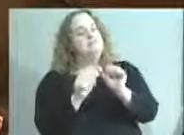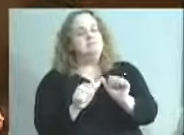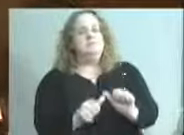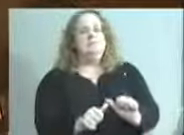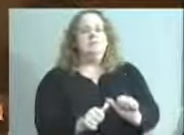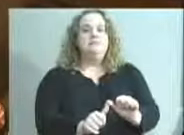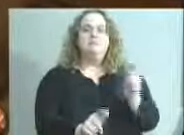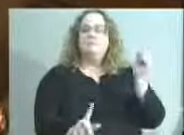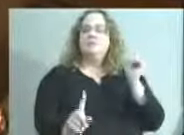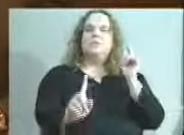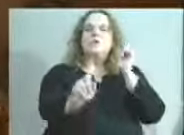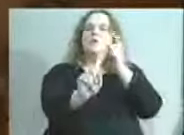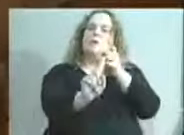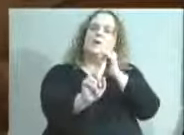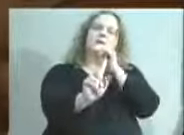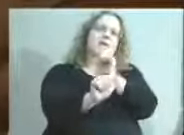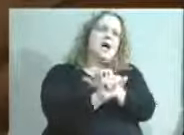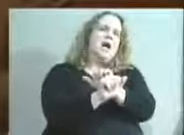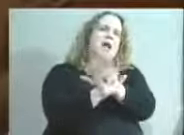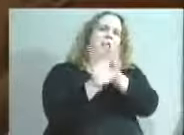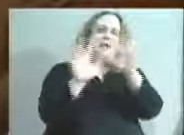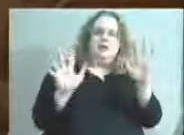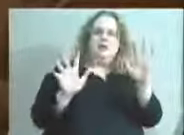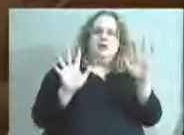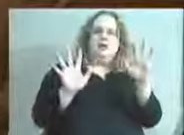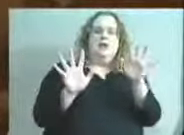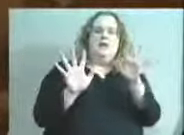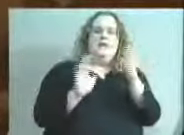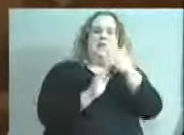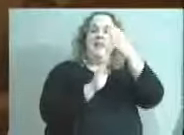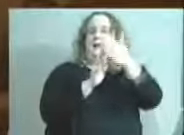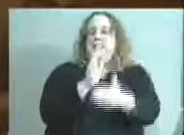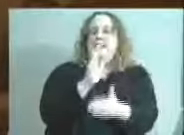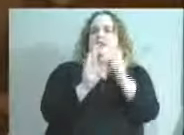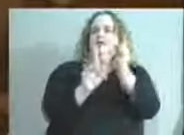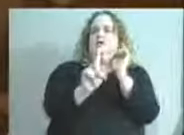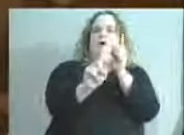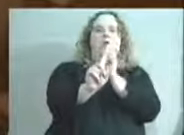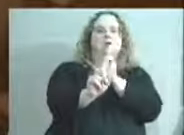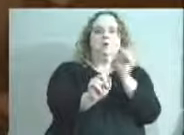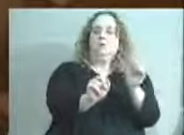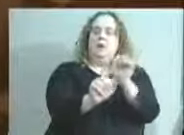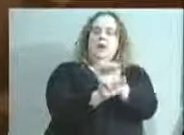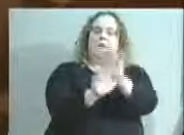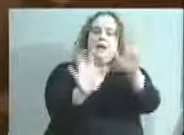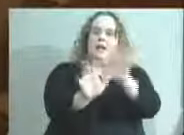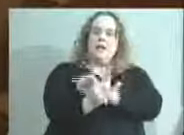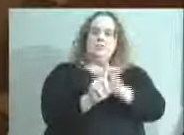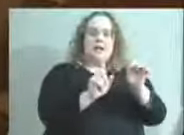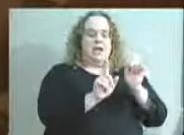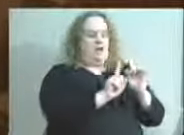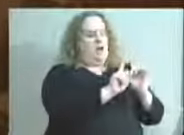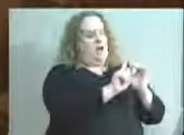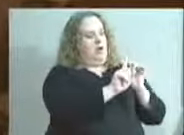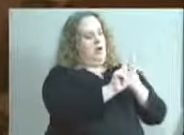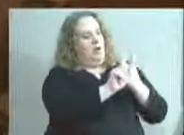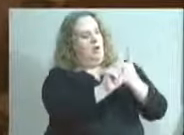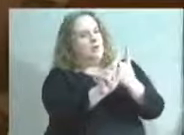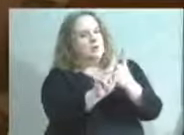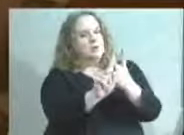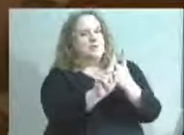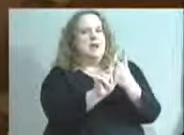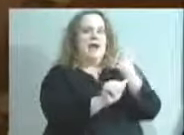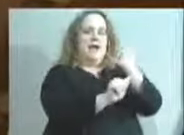the goal is unclear in terms of intermediate goals. The end goal is very clear to me. And that is every citizen in our community